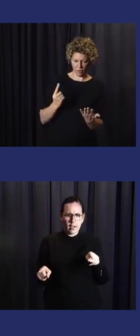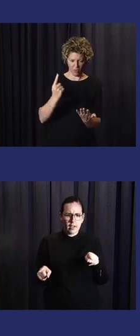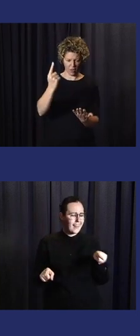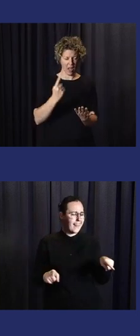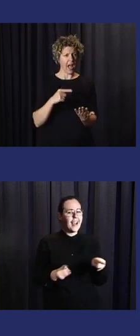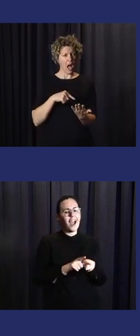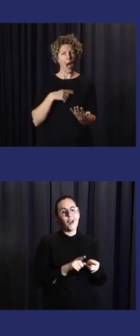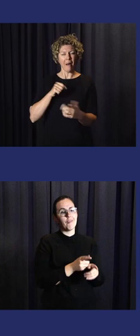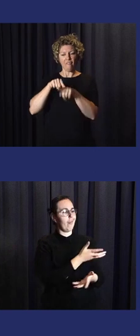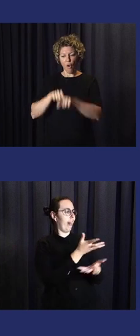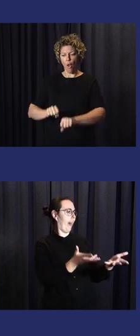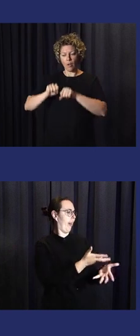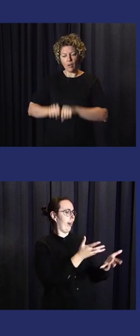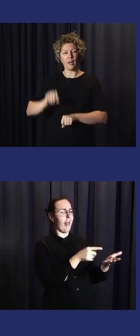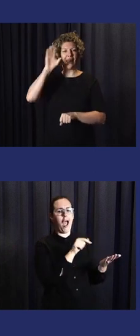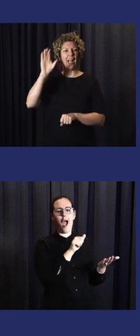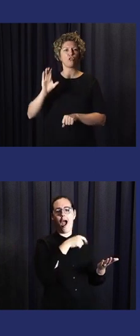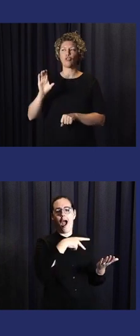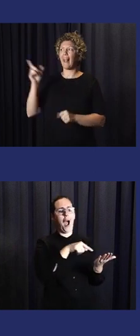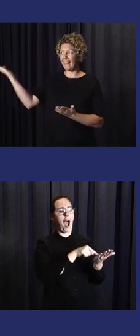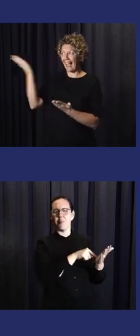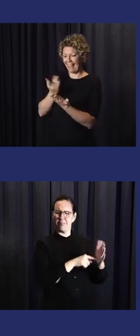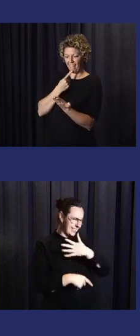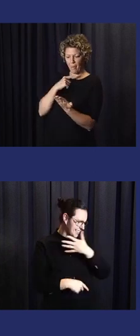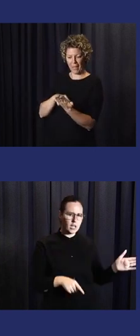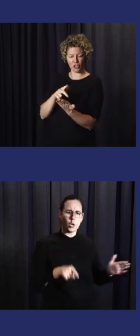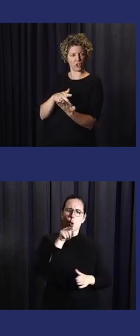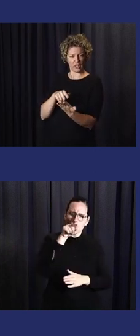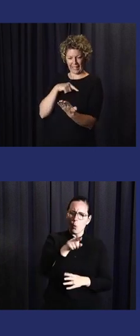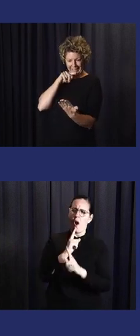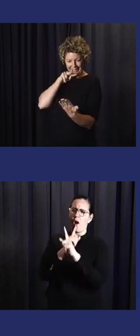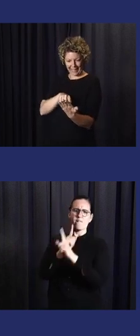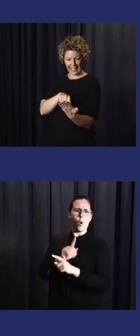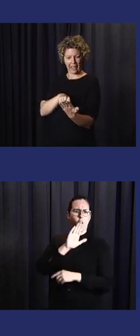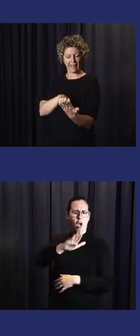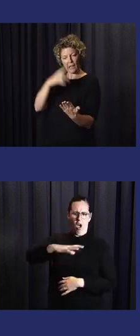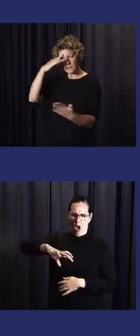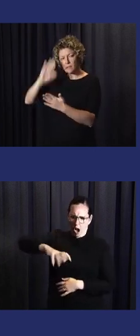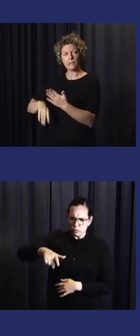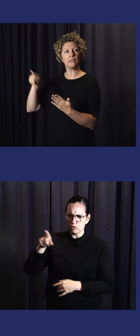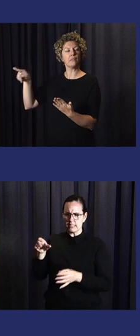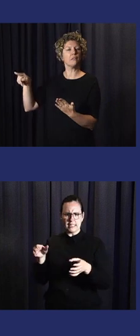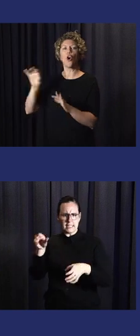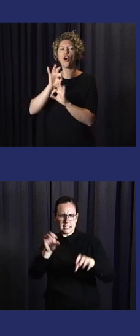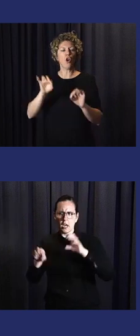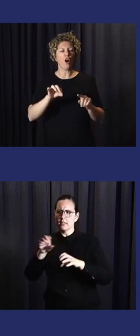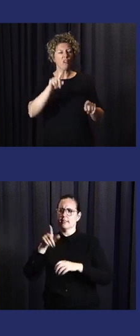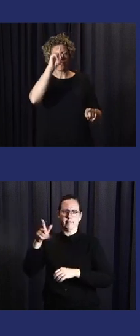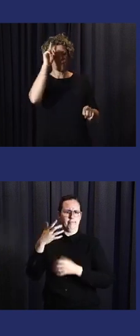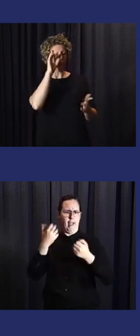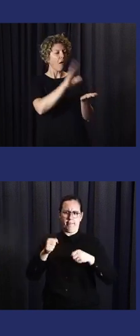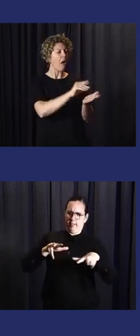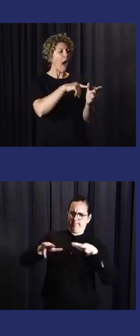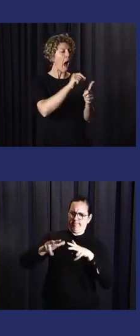look at those apps. Go to your National Meteorological and Hydrological Service. They are the authoritative voice. They should provide you with